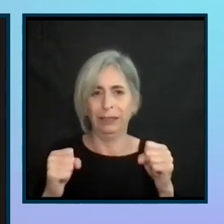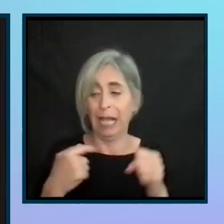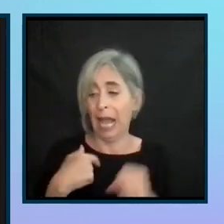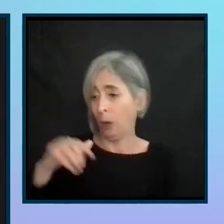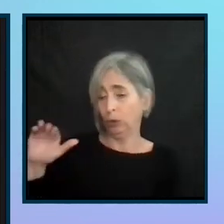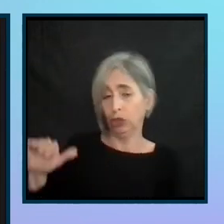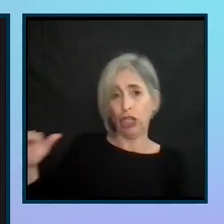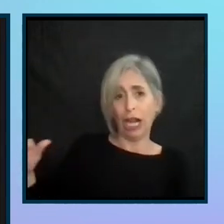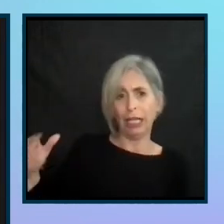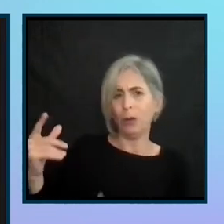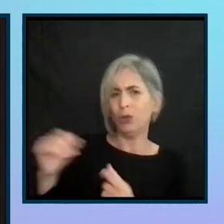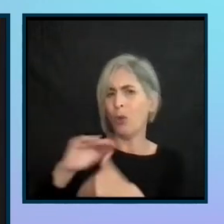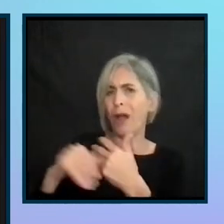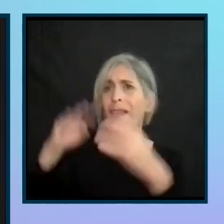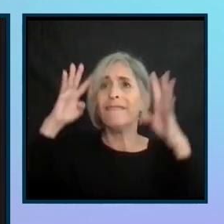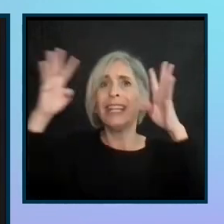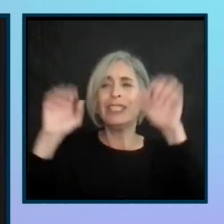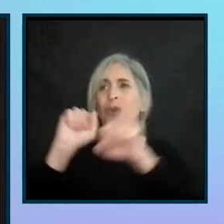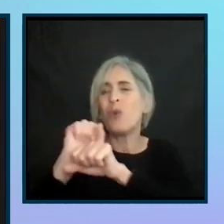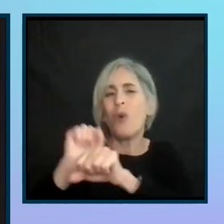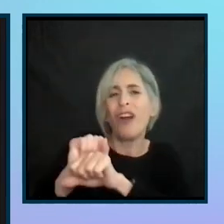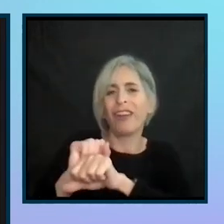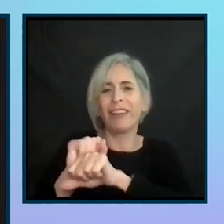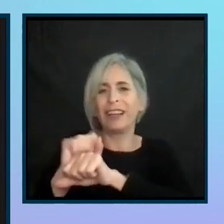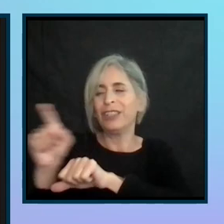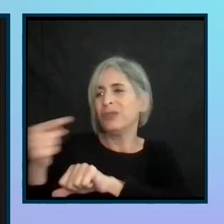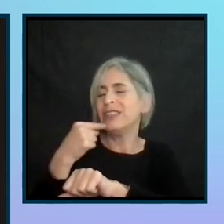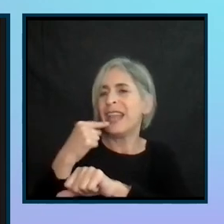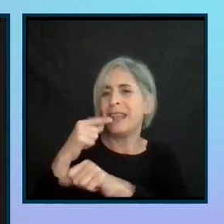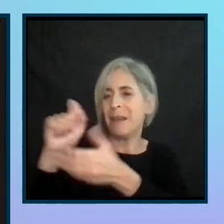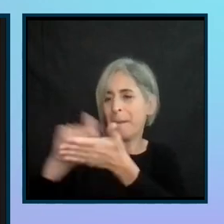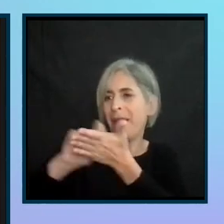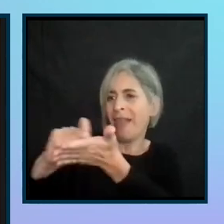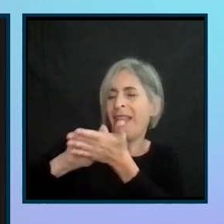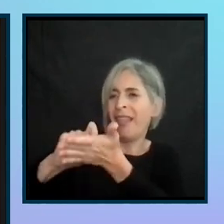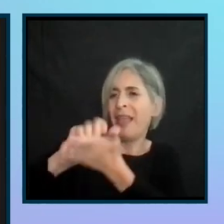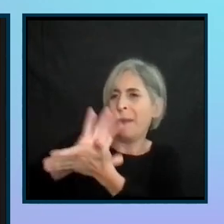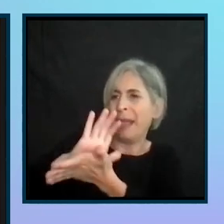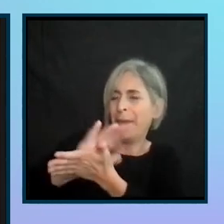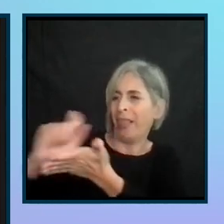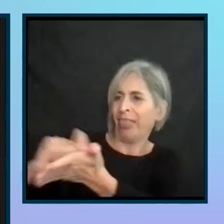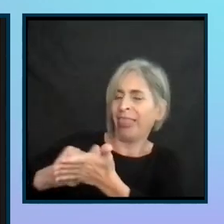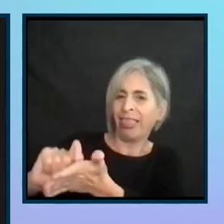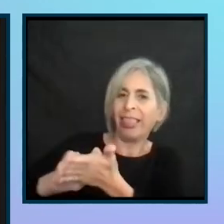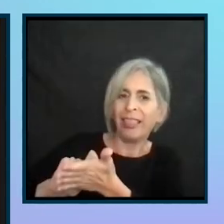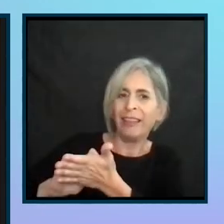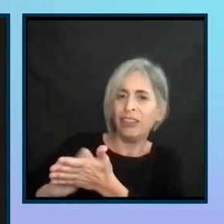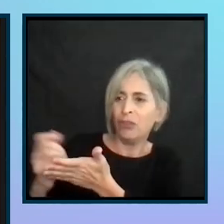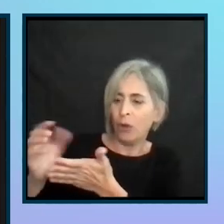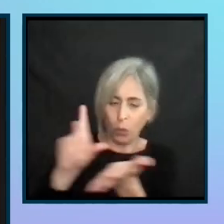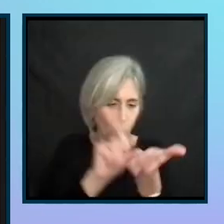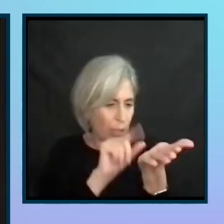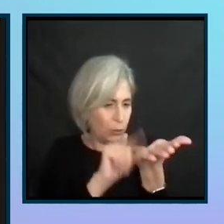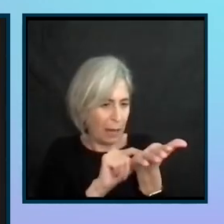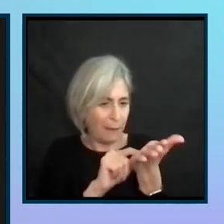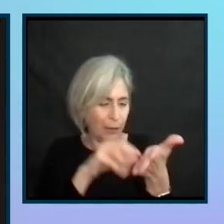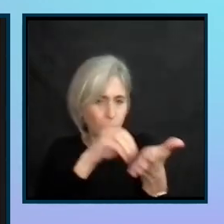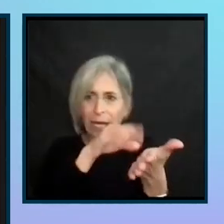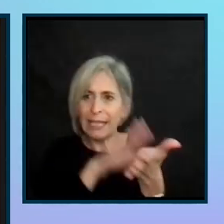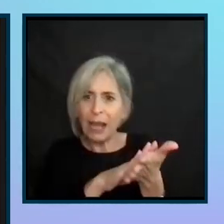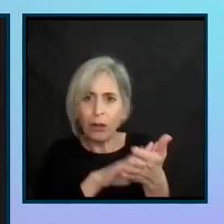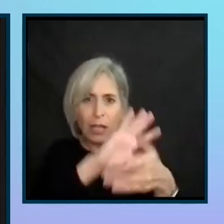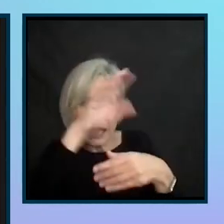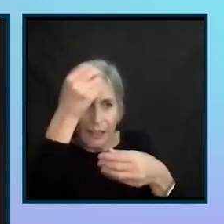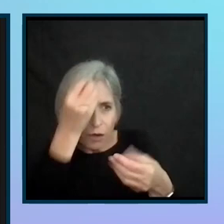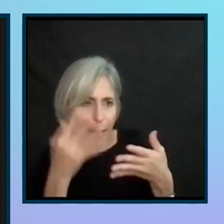all of the fantasy work, like Brian had said, it was all pen and paper. So we had to, you know, get the newspaper, jot down all the